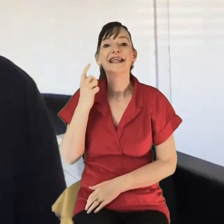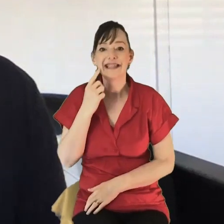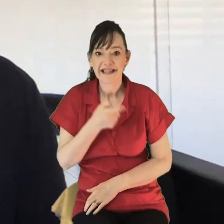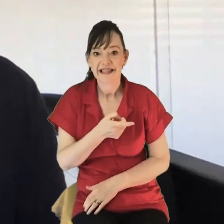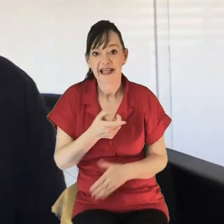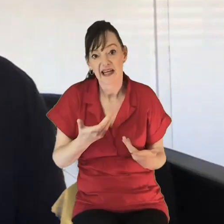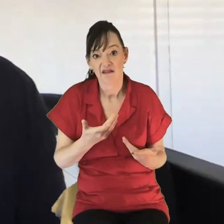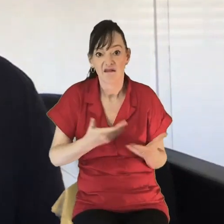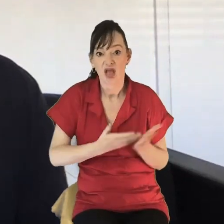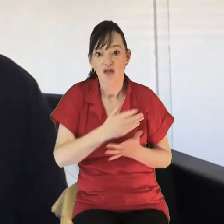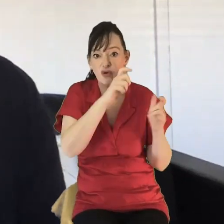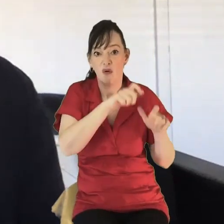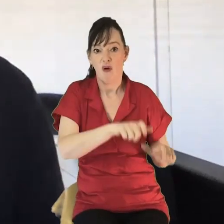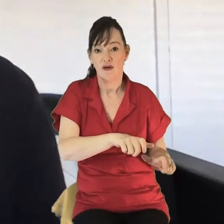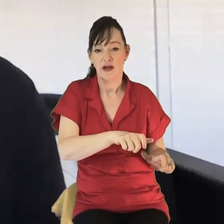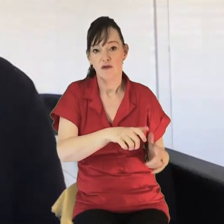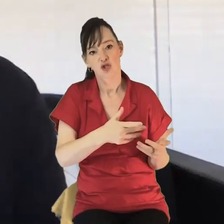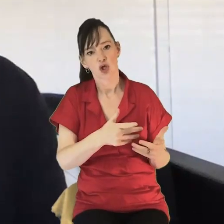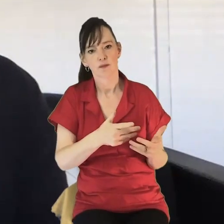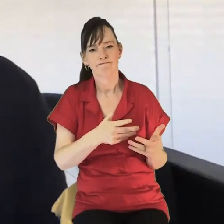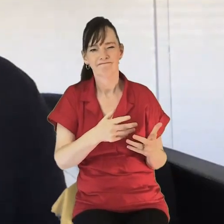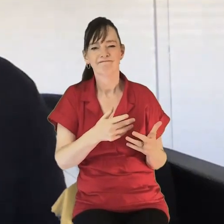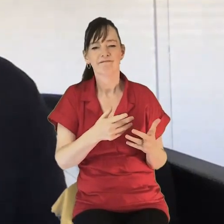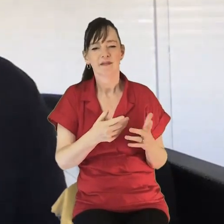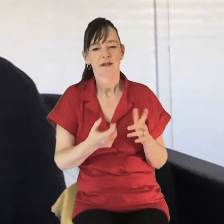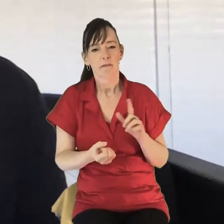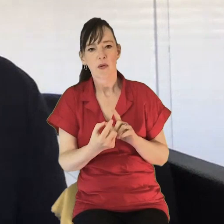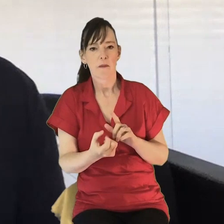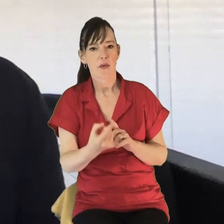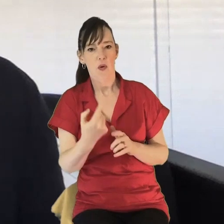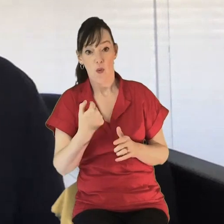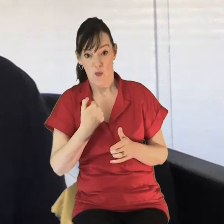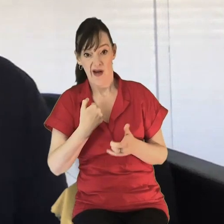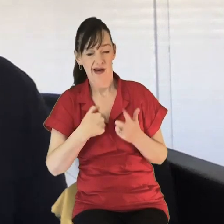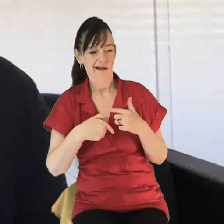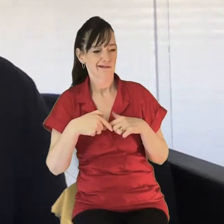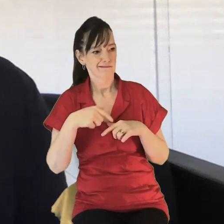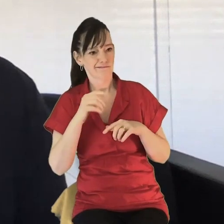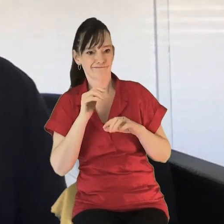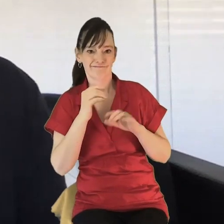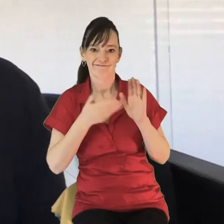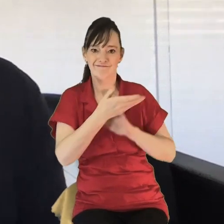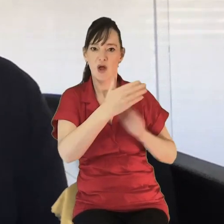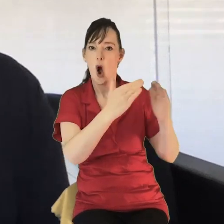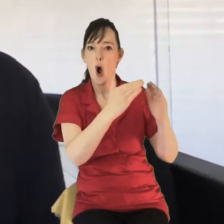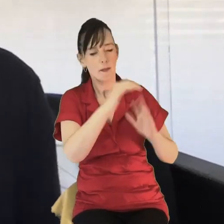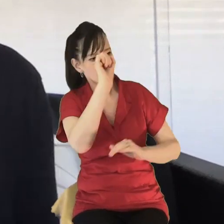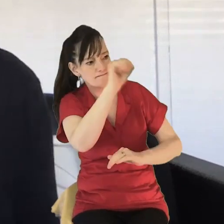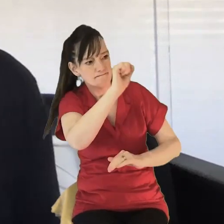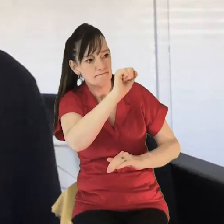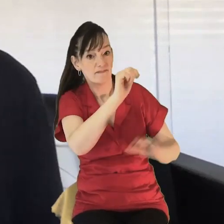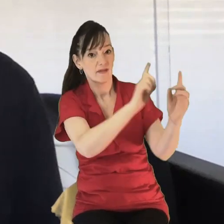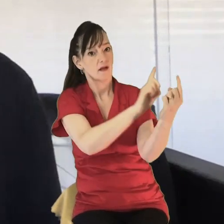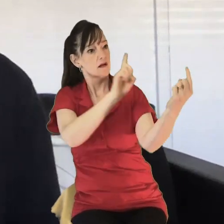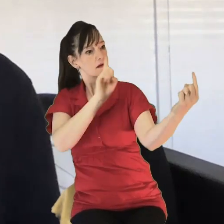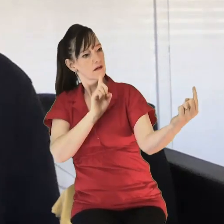there have been the odd occasion where we've had to kind of pop around to see someone and try and have a doorstep conversation just to make sure that they're OK.